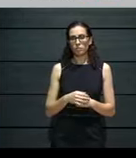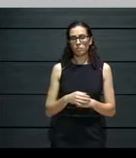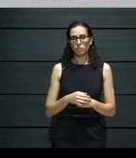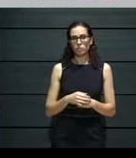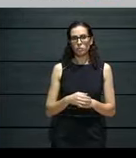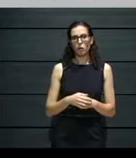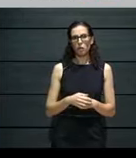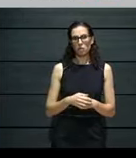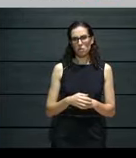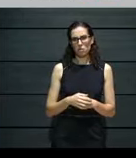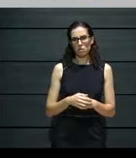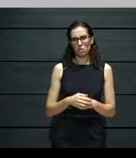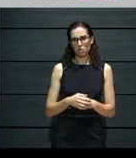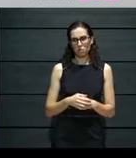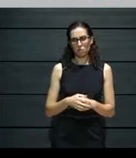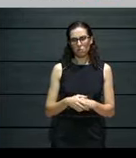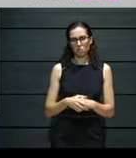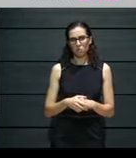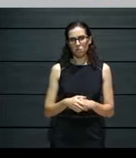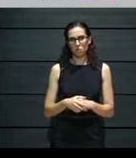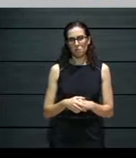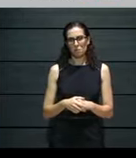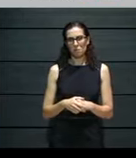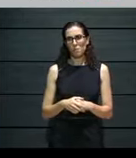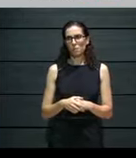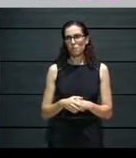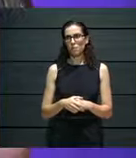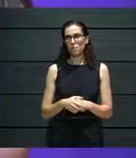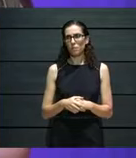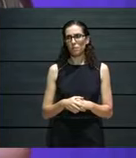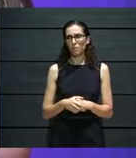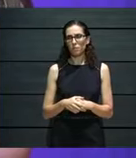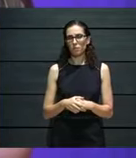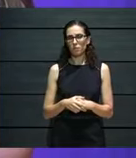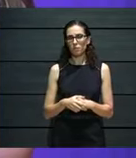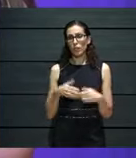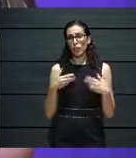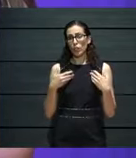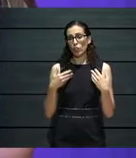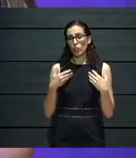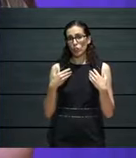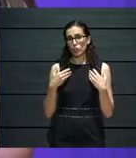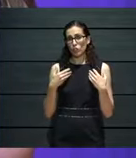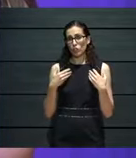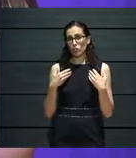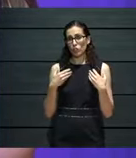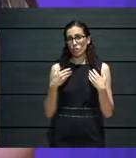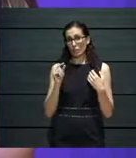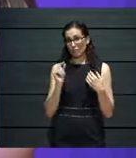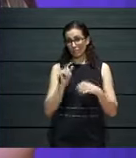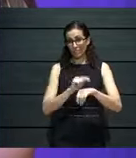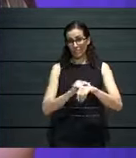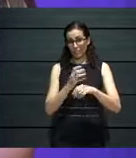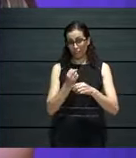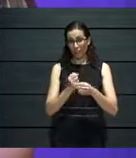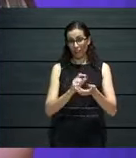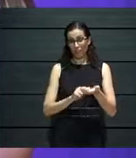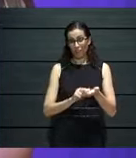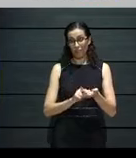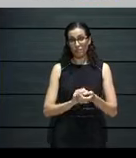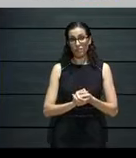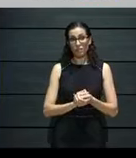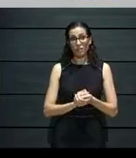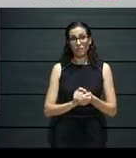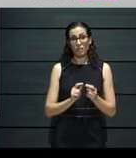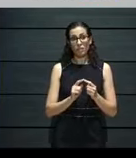I'm not sure if I'll manage, but hopefully. Actually, we need to conclude quite soon, Annabel. Okay. Um, but